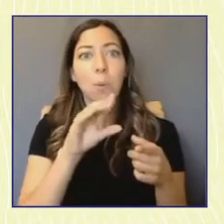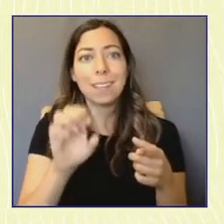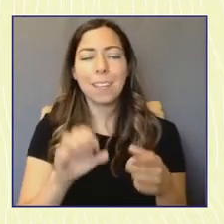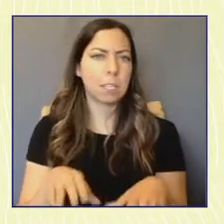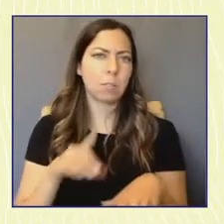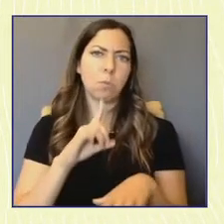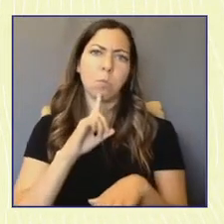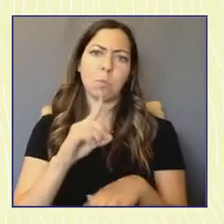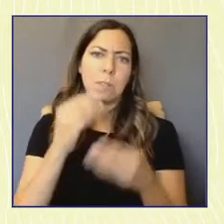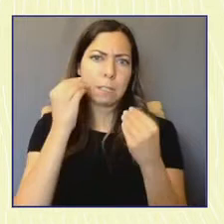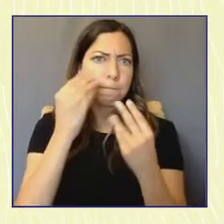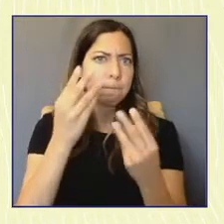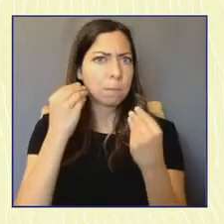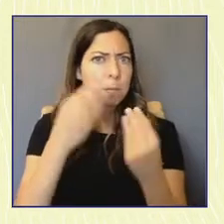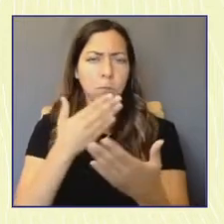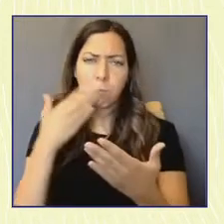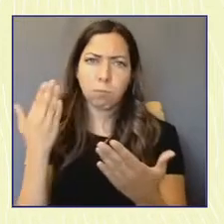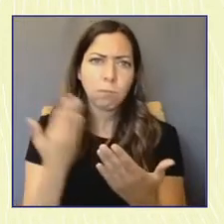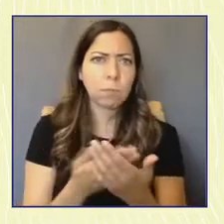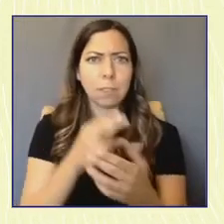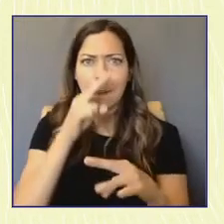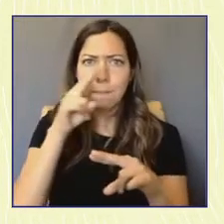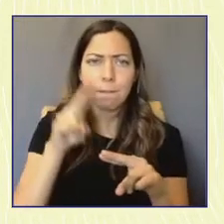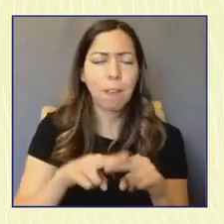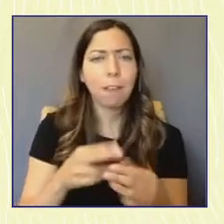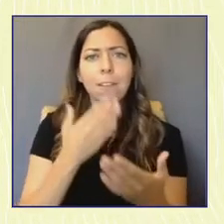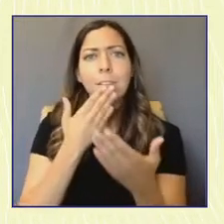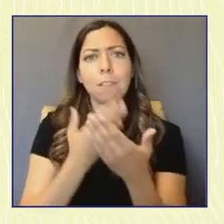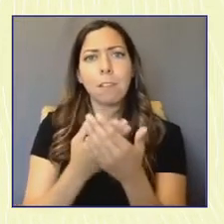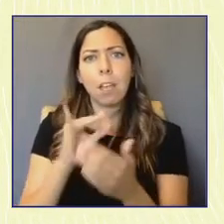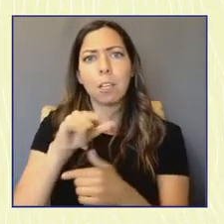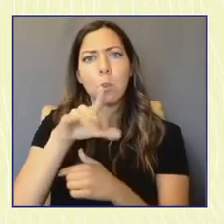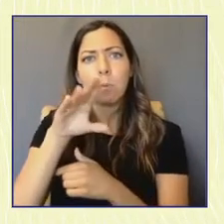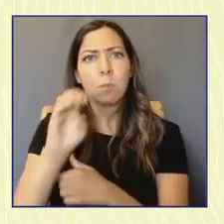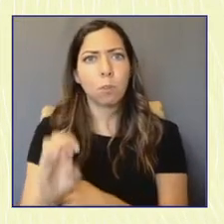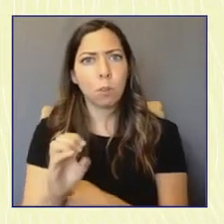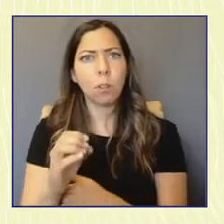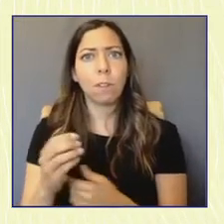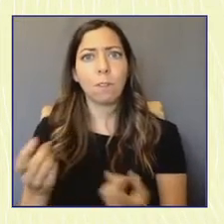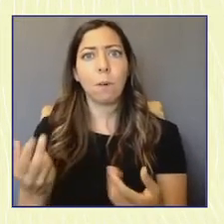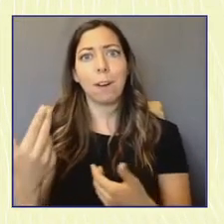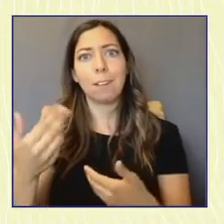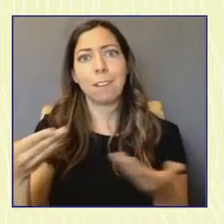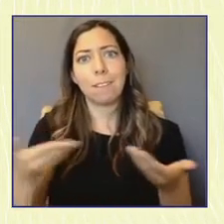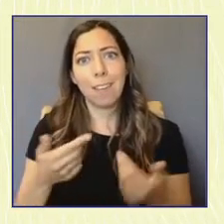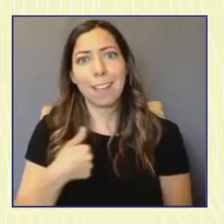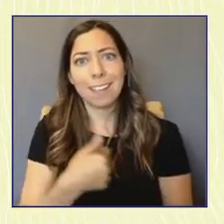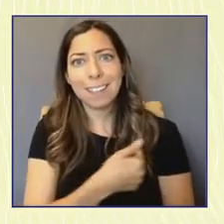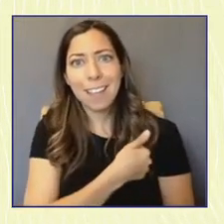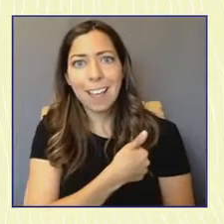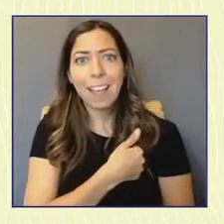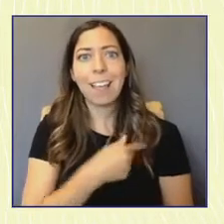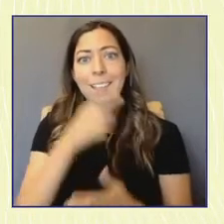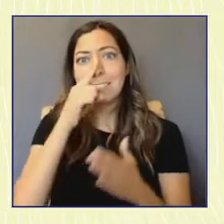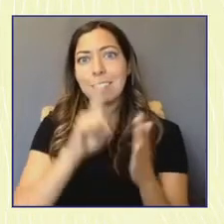Thank you so much to circle for having us and at least yet for hosting. Yeah, please check out our covered hunting boat.